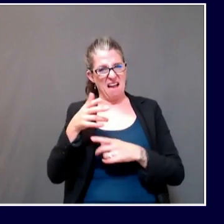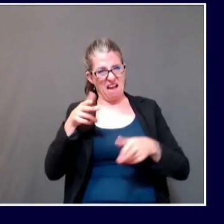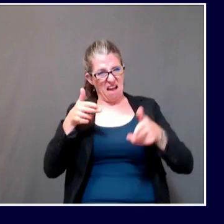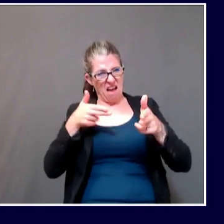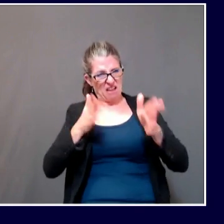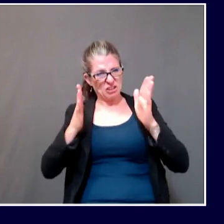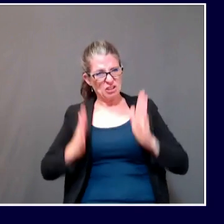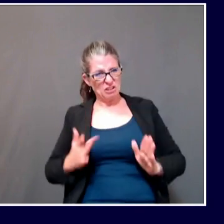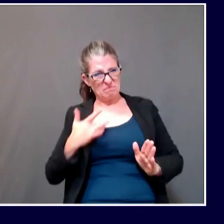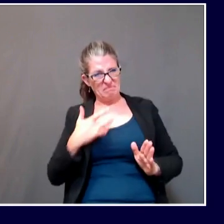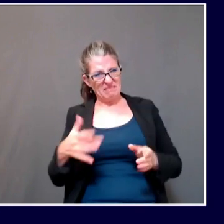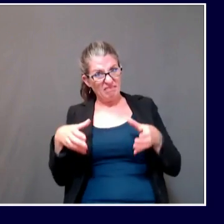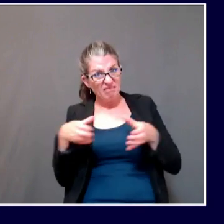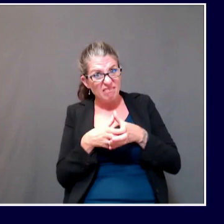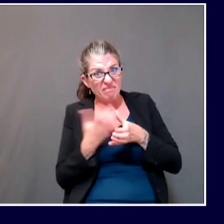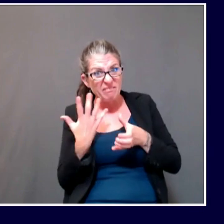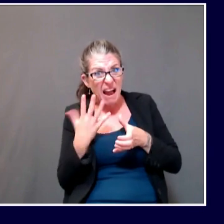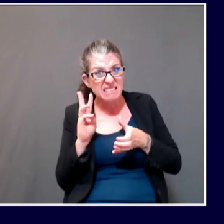yeah, the same rules would apply.